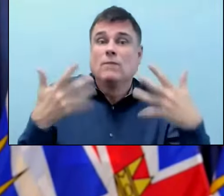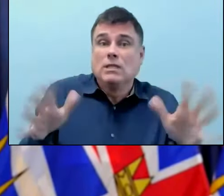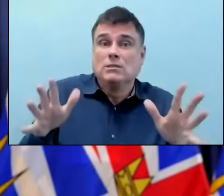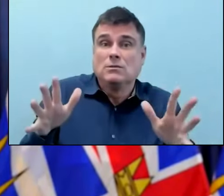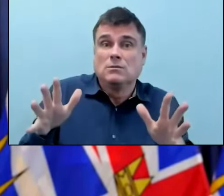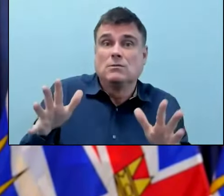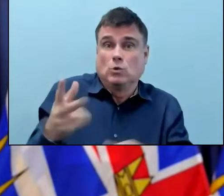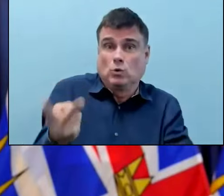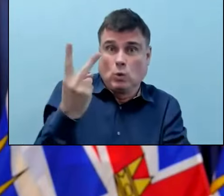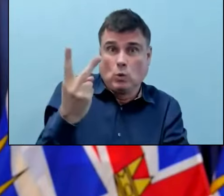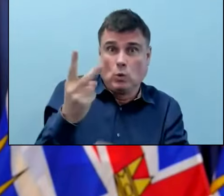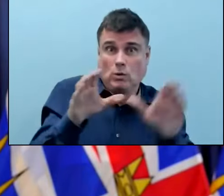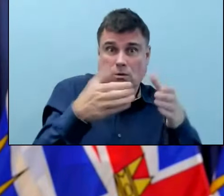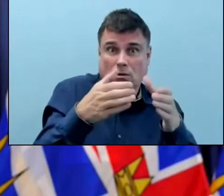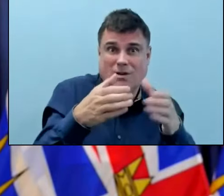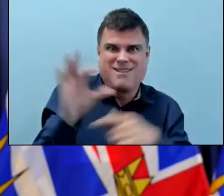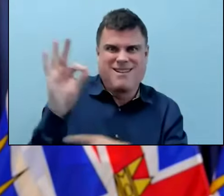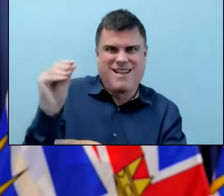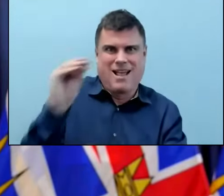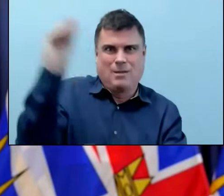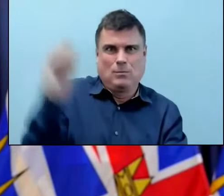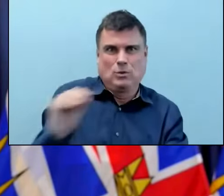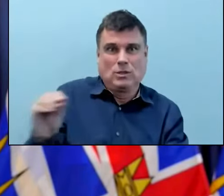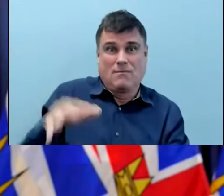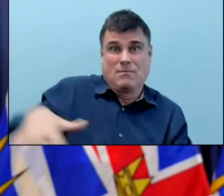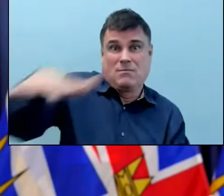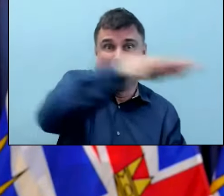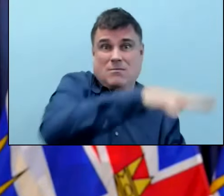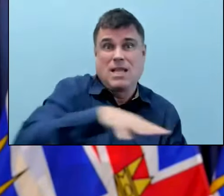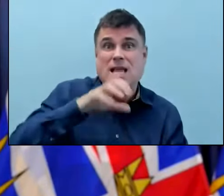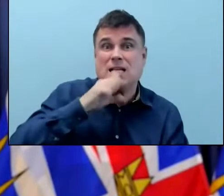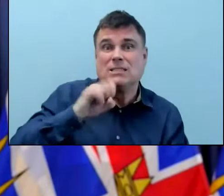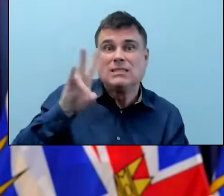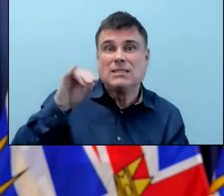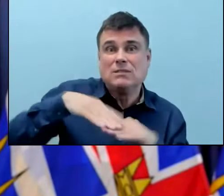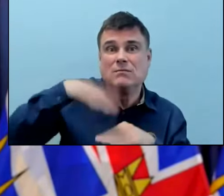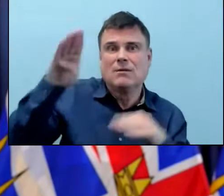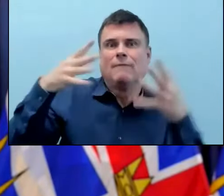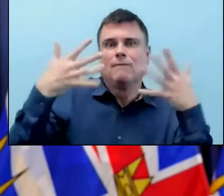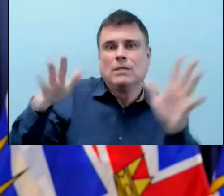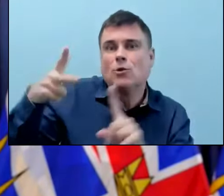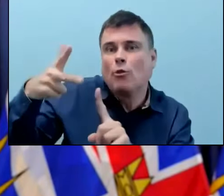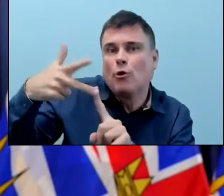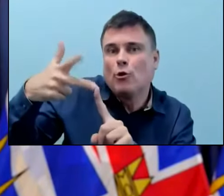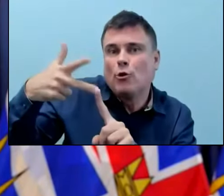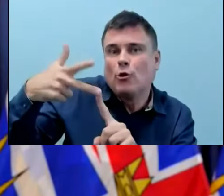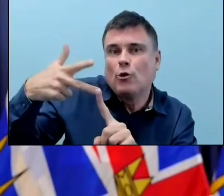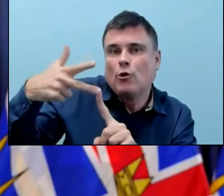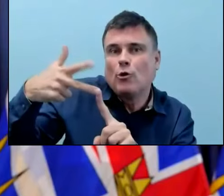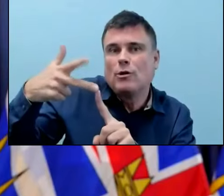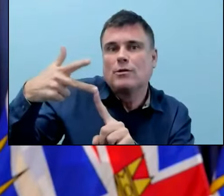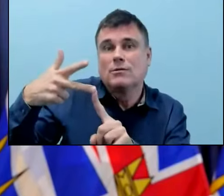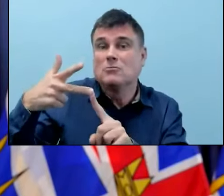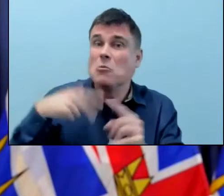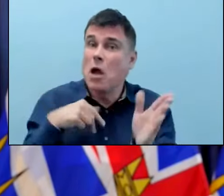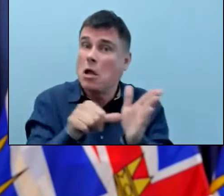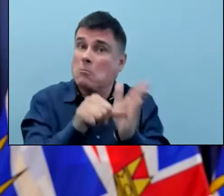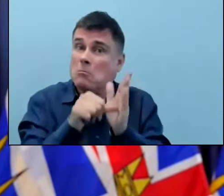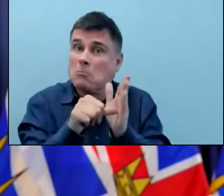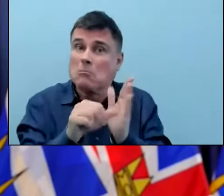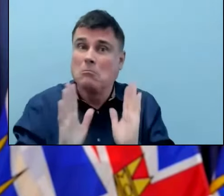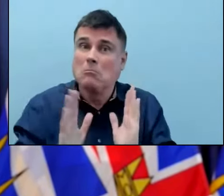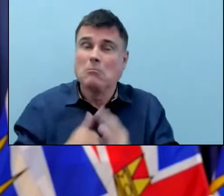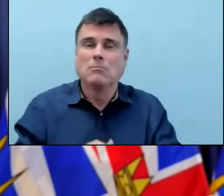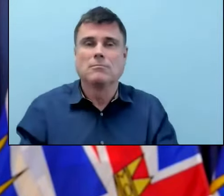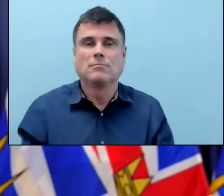70 and above have received their booster dose, which is impressive and we're expecting because of its value which is